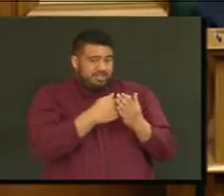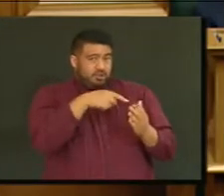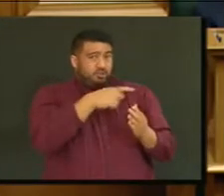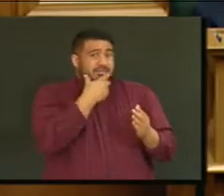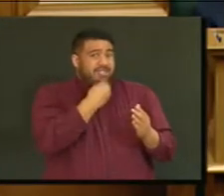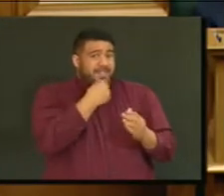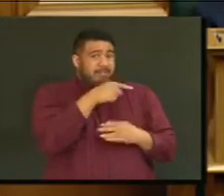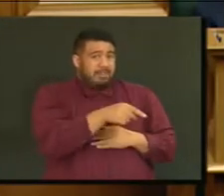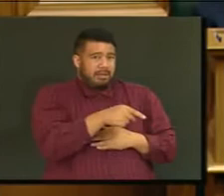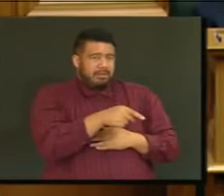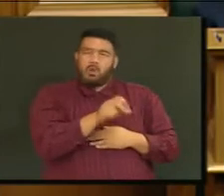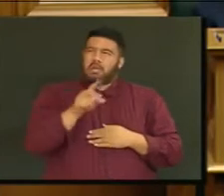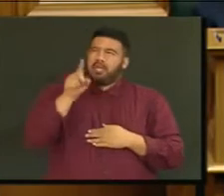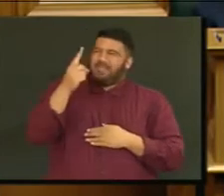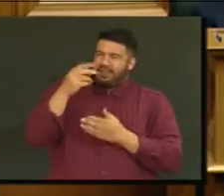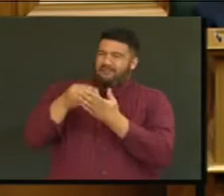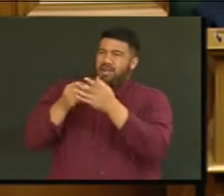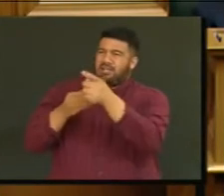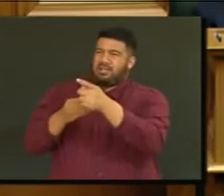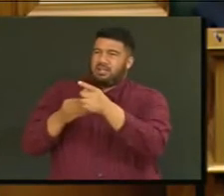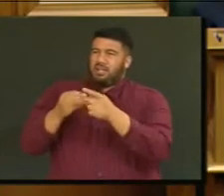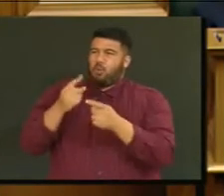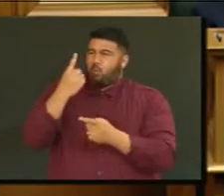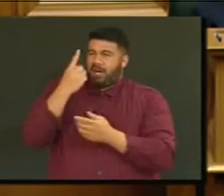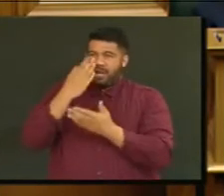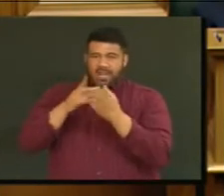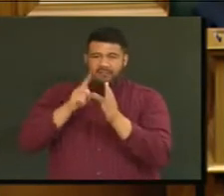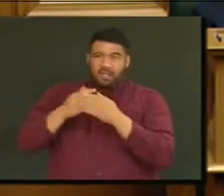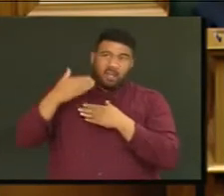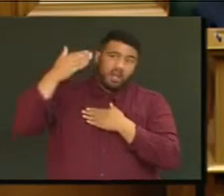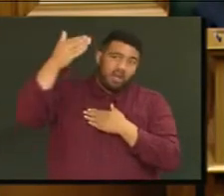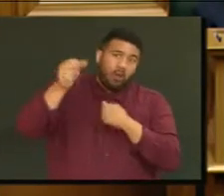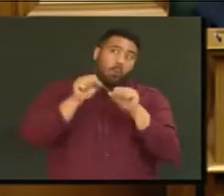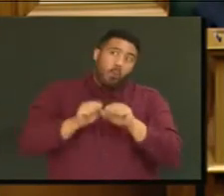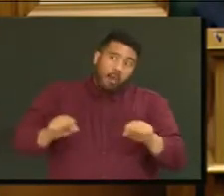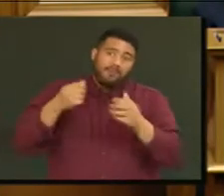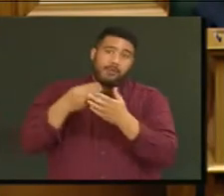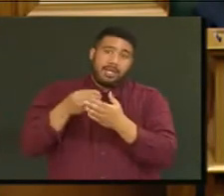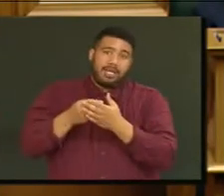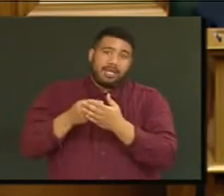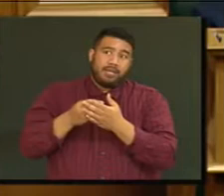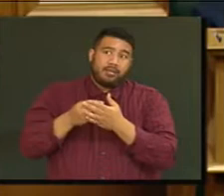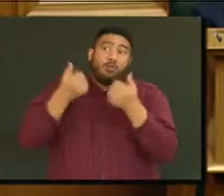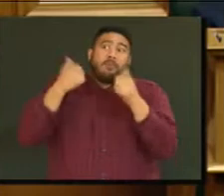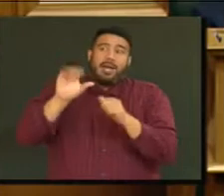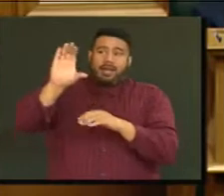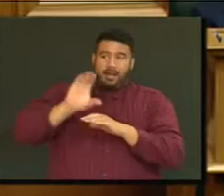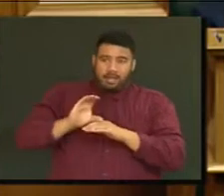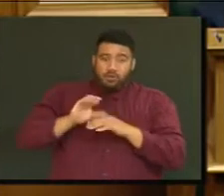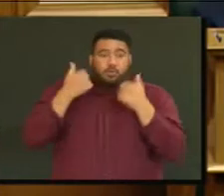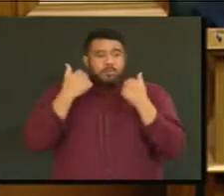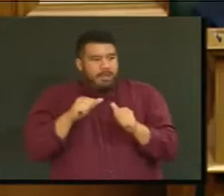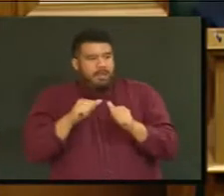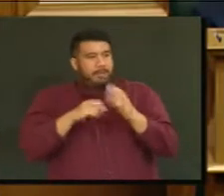takes a year and a half to even fund anything, let alone build anything, is going to help the housing